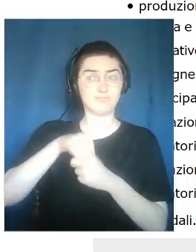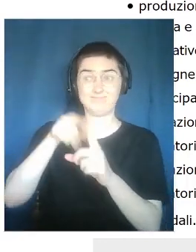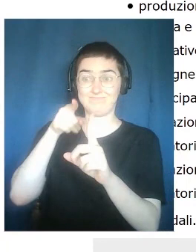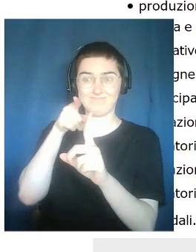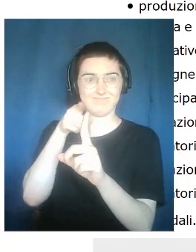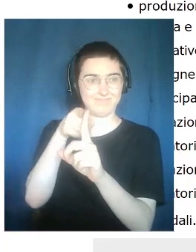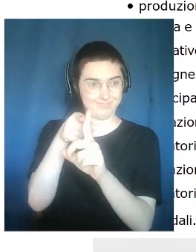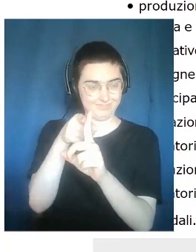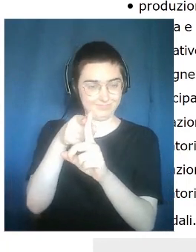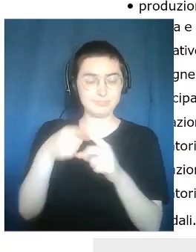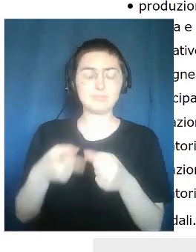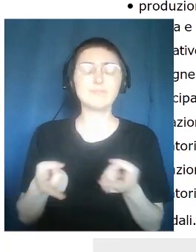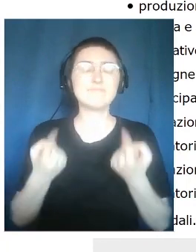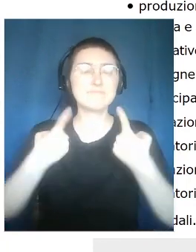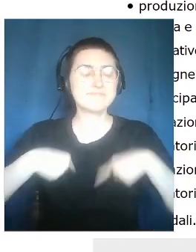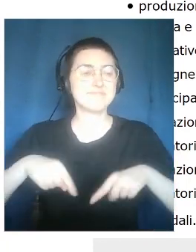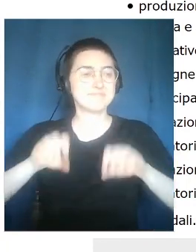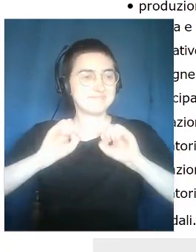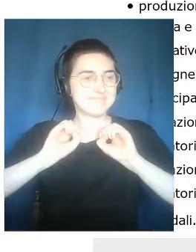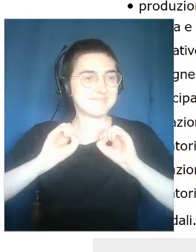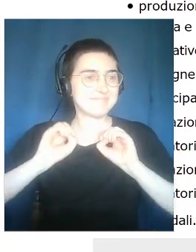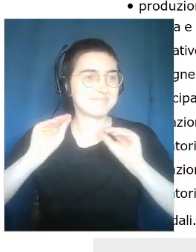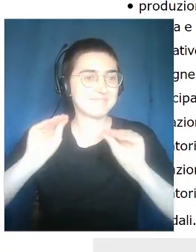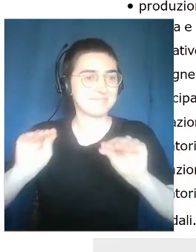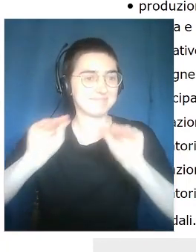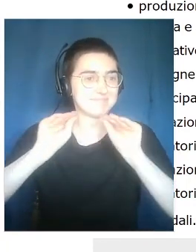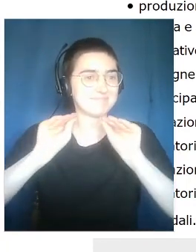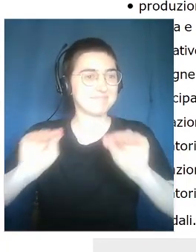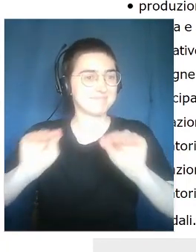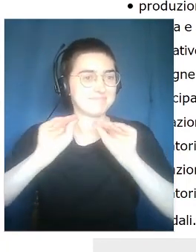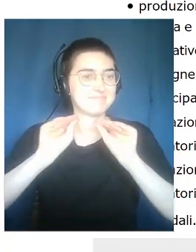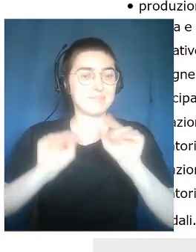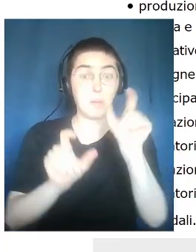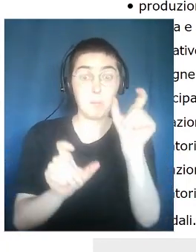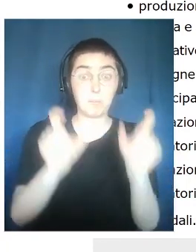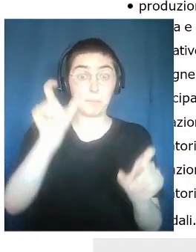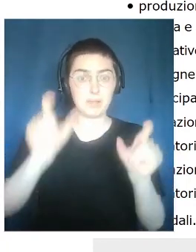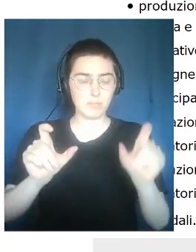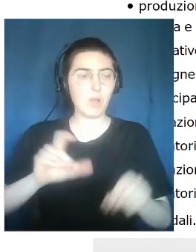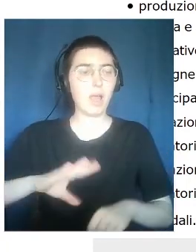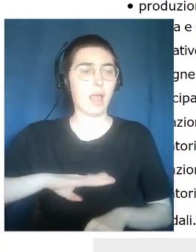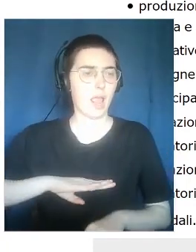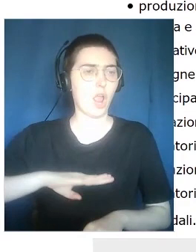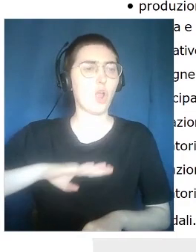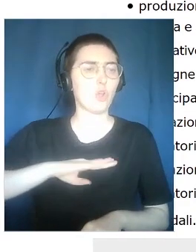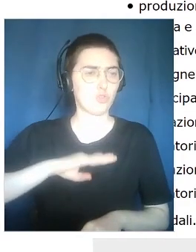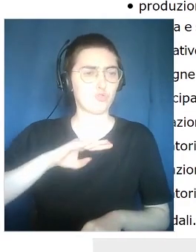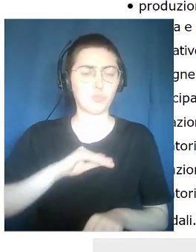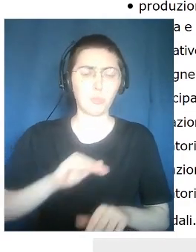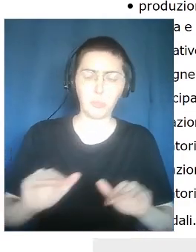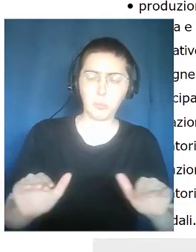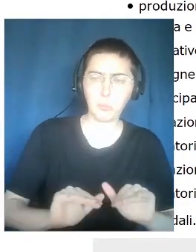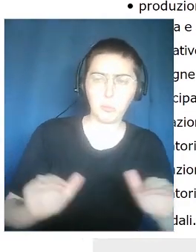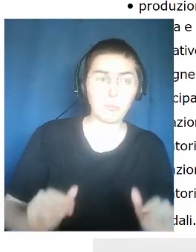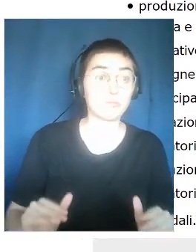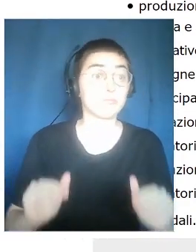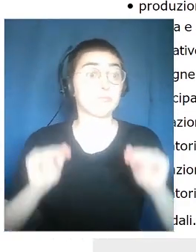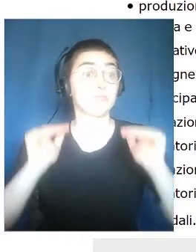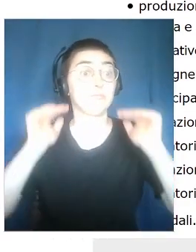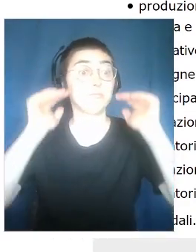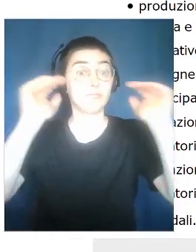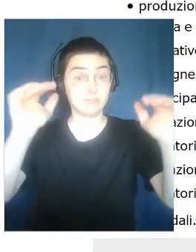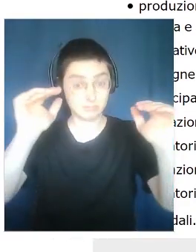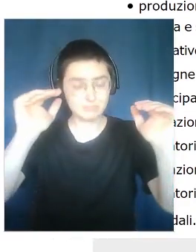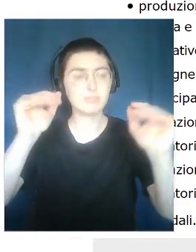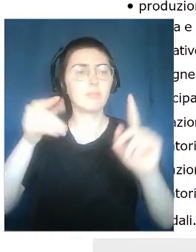We are active in theatre education for all ages and different